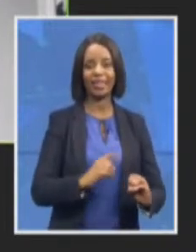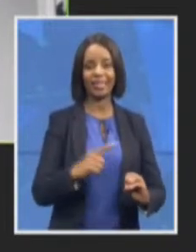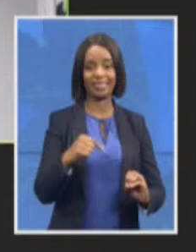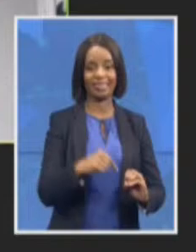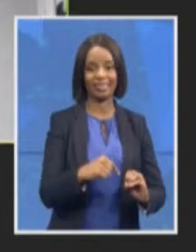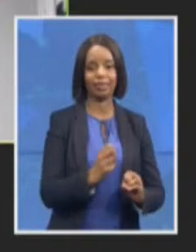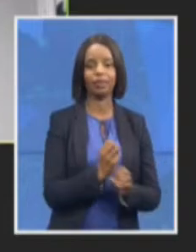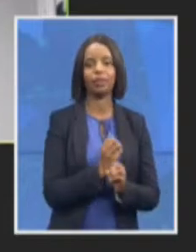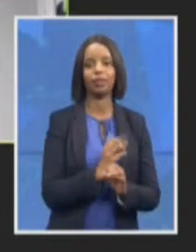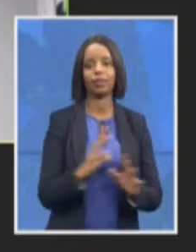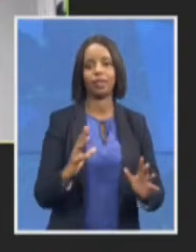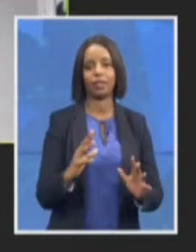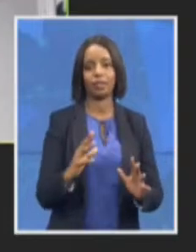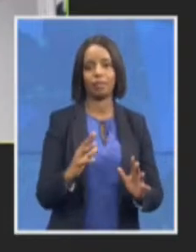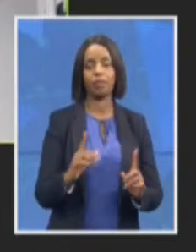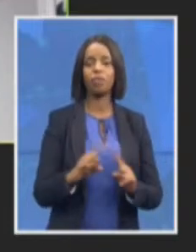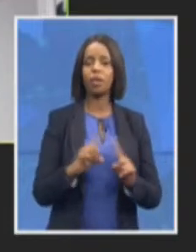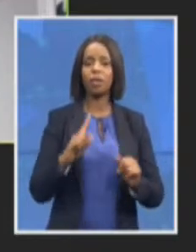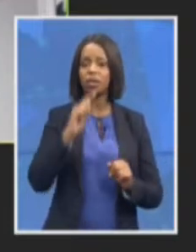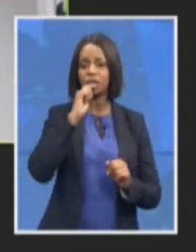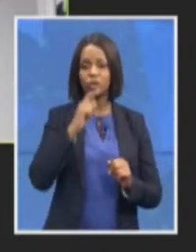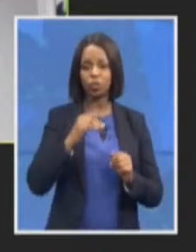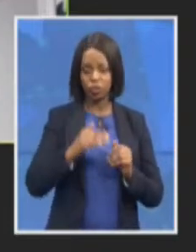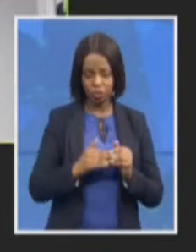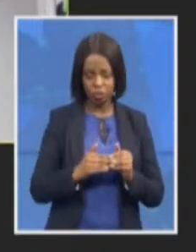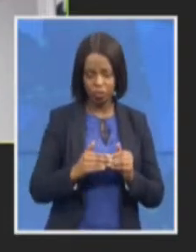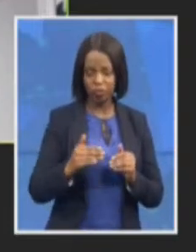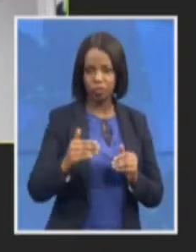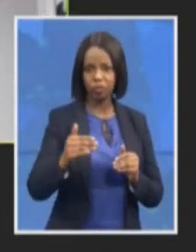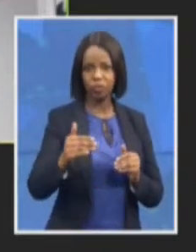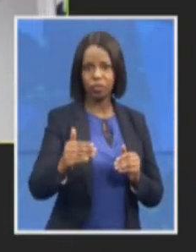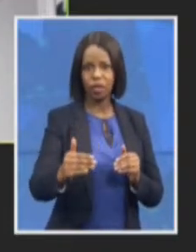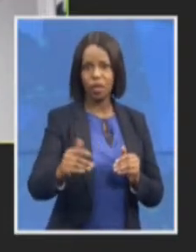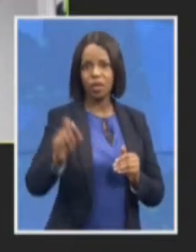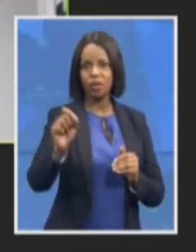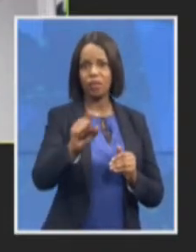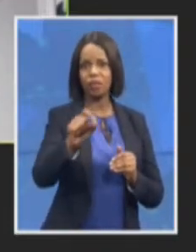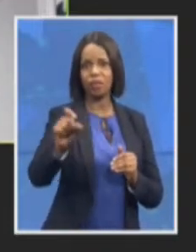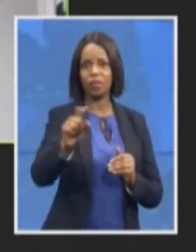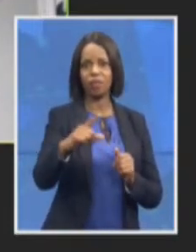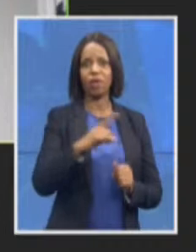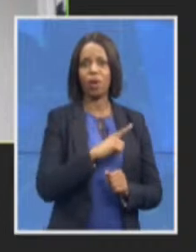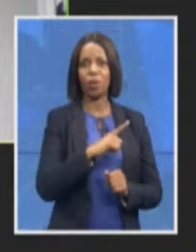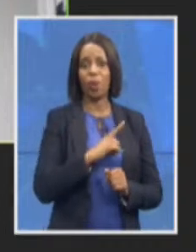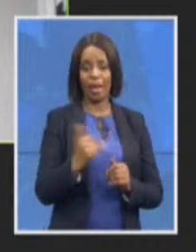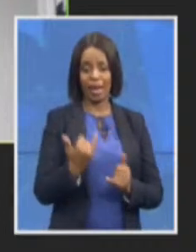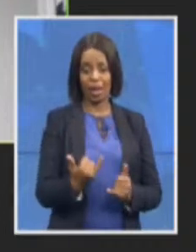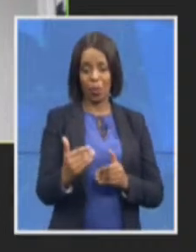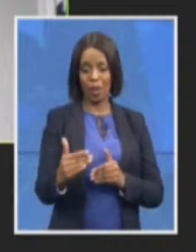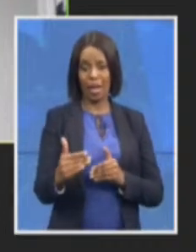we're not anywhere near where we want to be but where we are at now